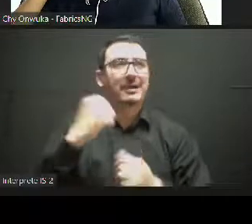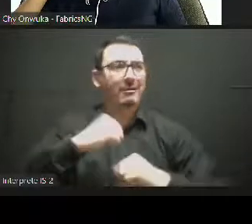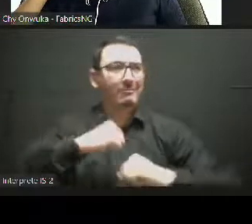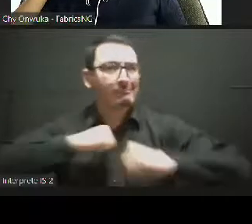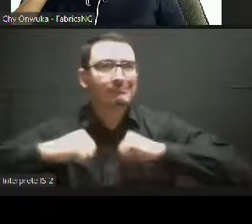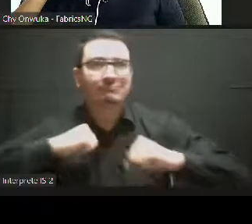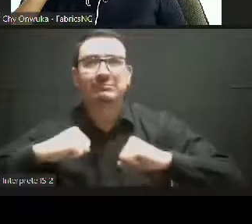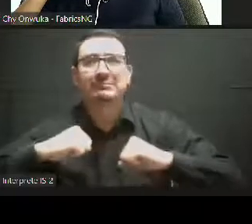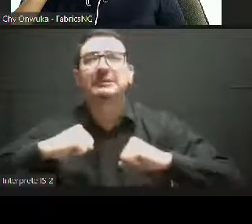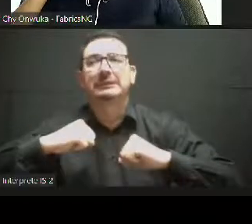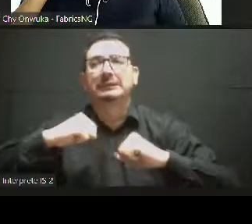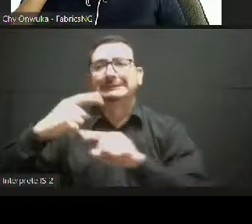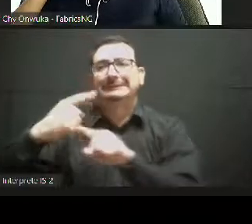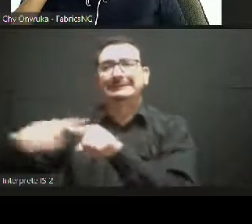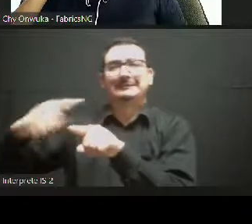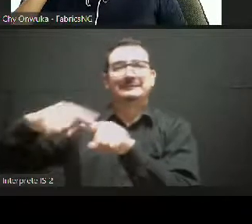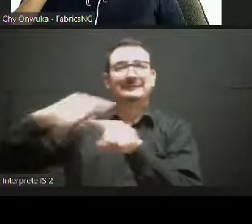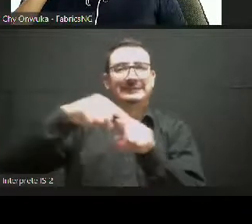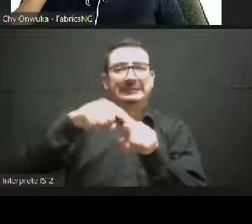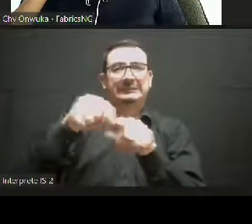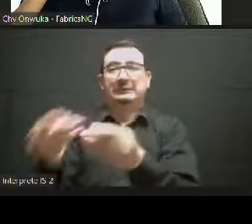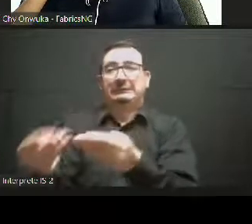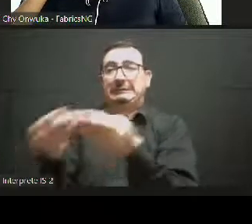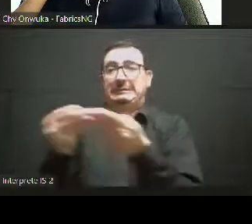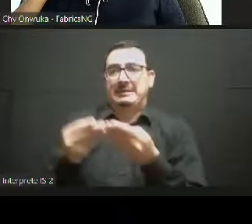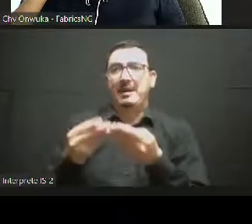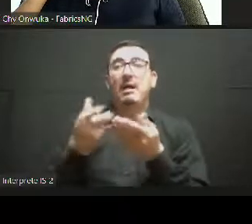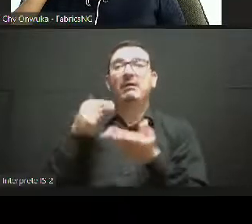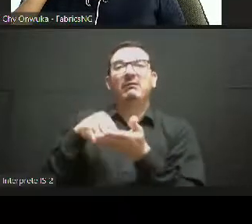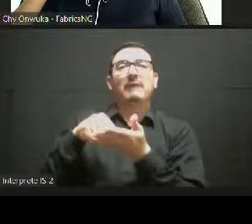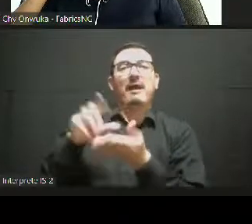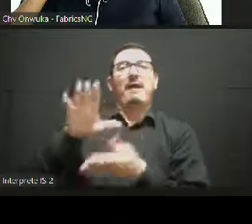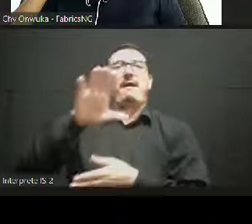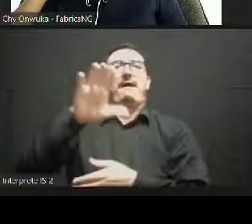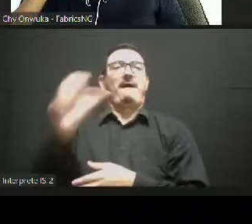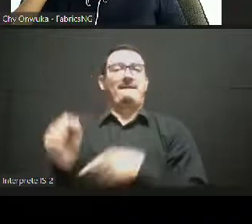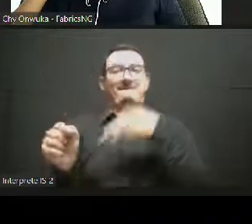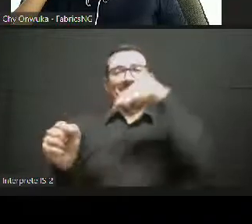called Nollywood or Bongo Wood, the reading could be